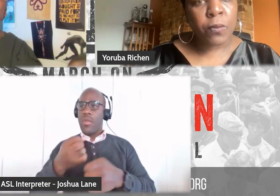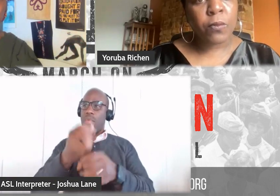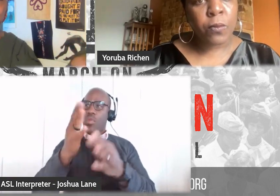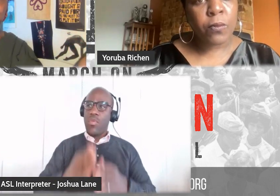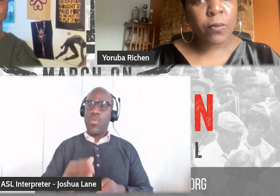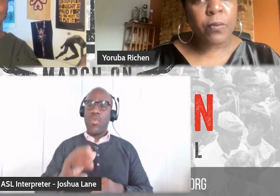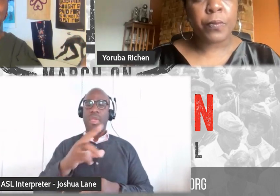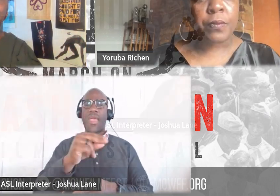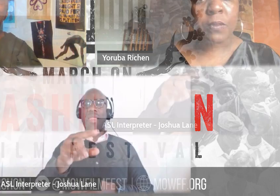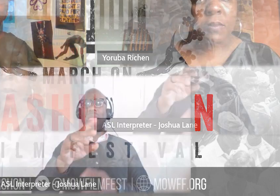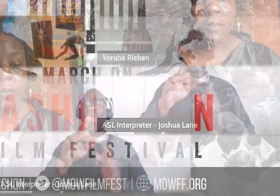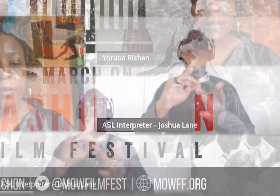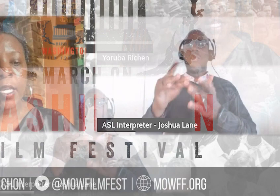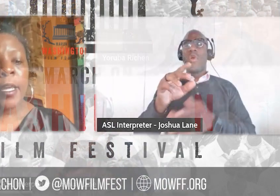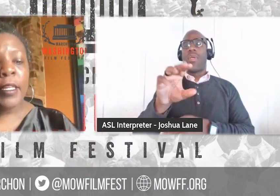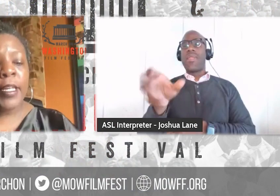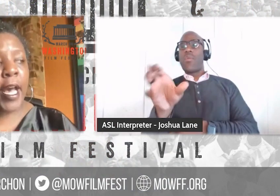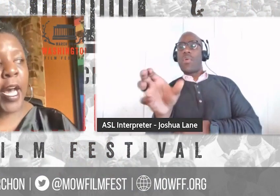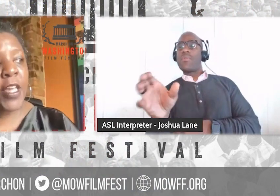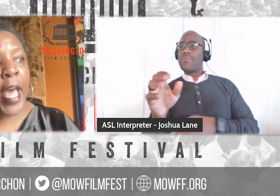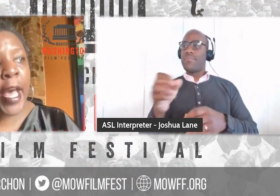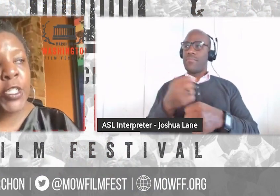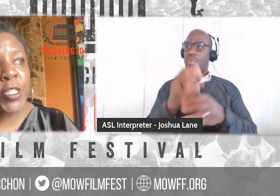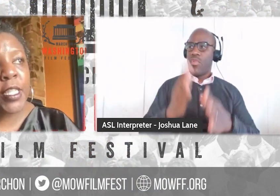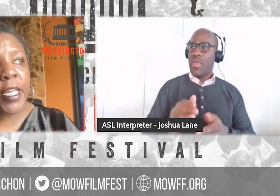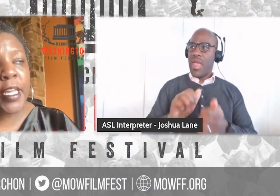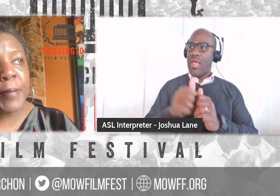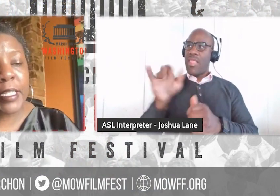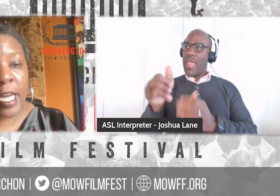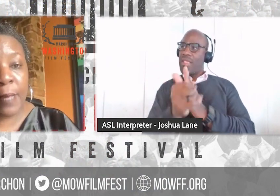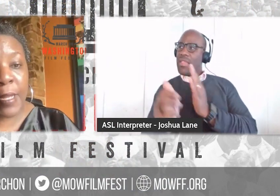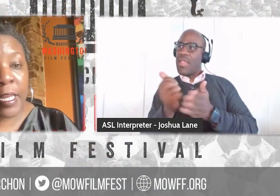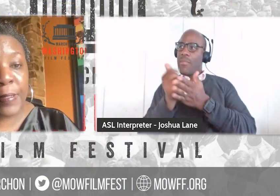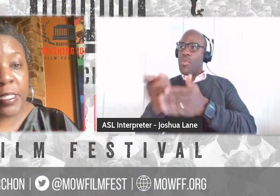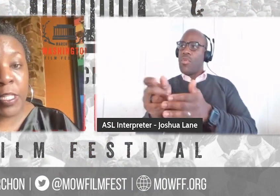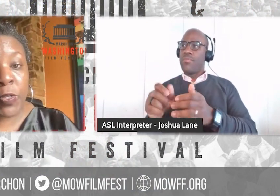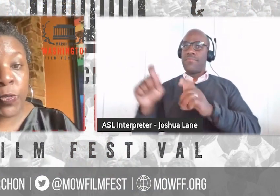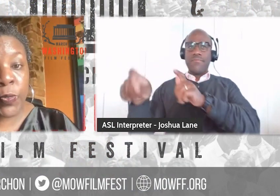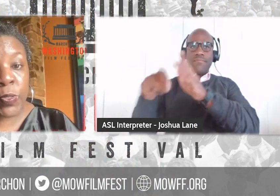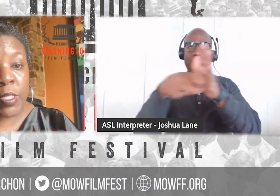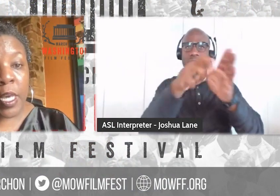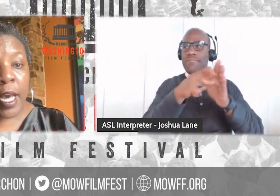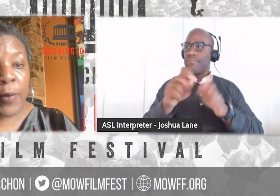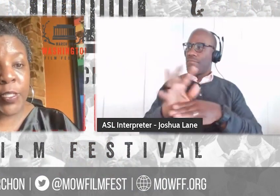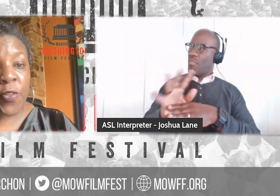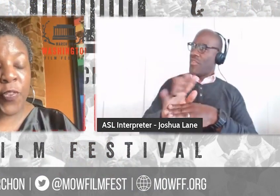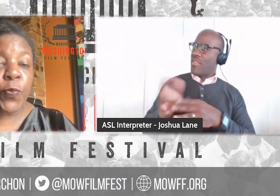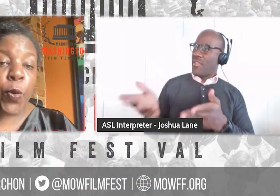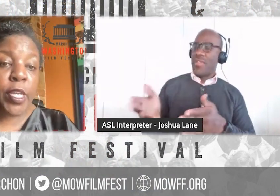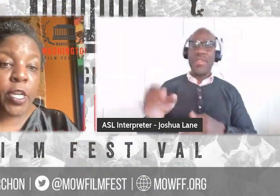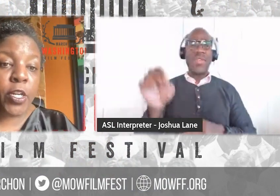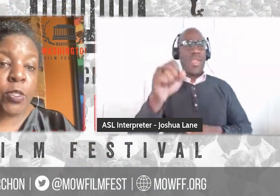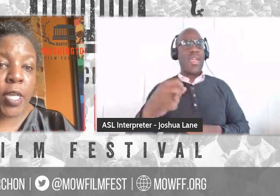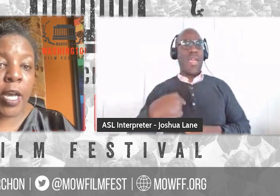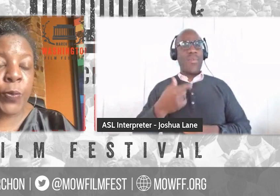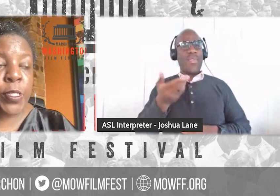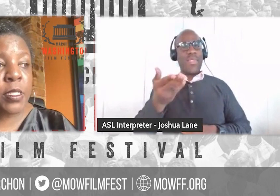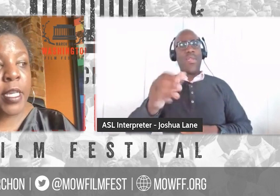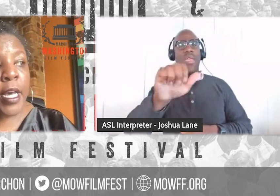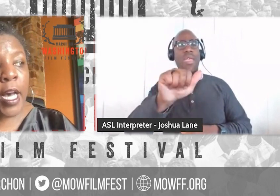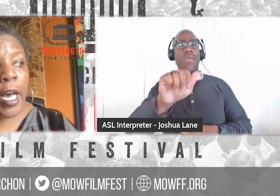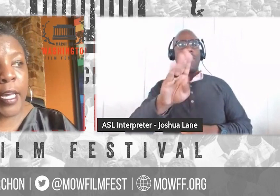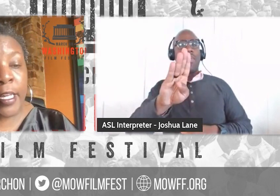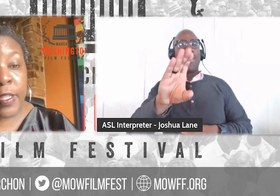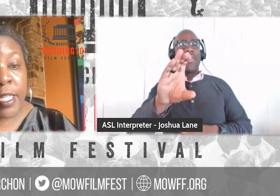as a film director? Yeah, I actually think my time at ABC News, I was there for four years. I